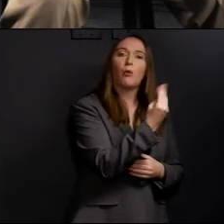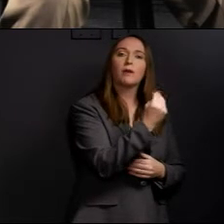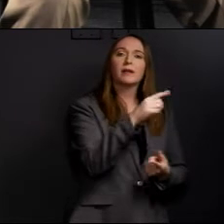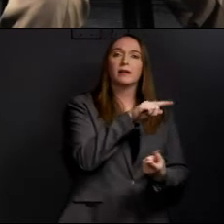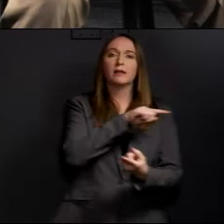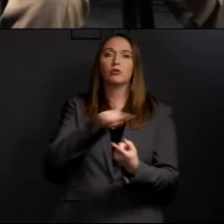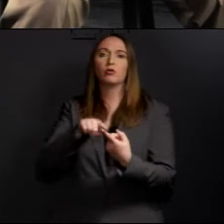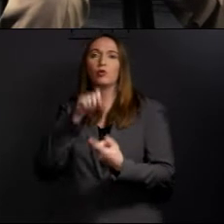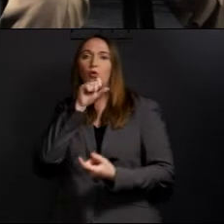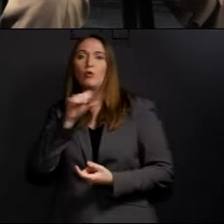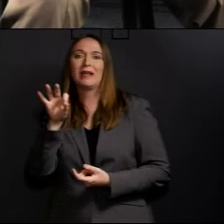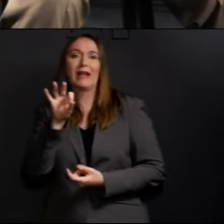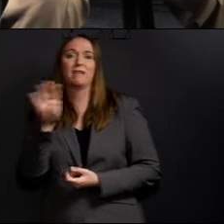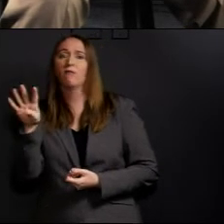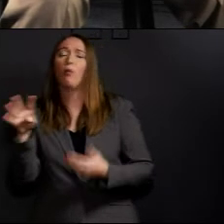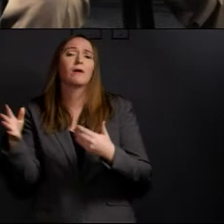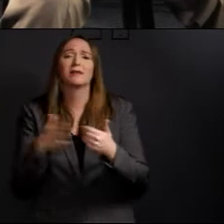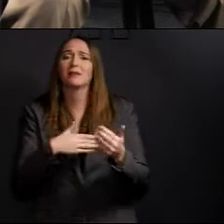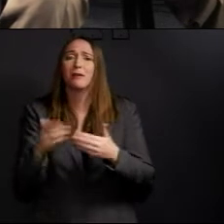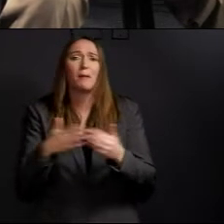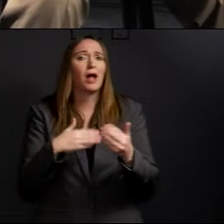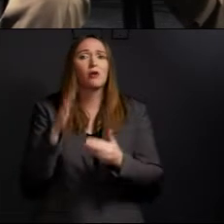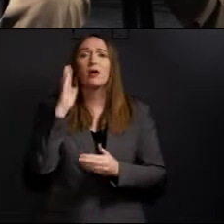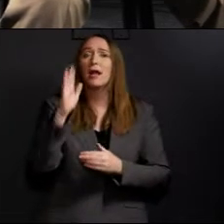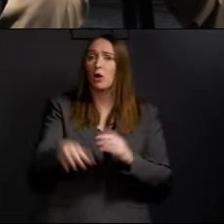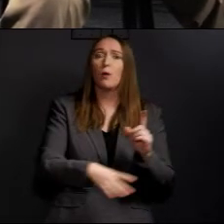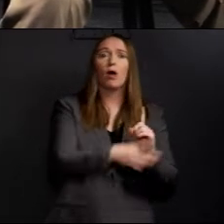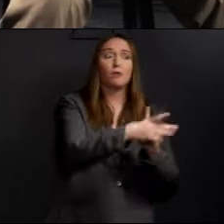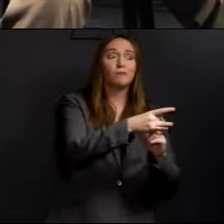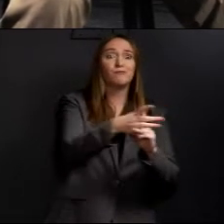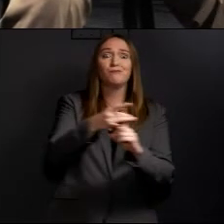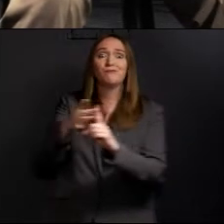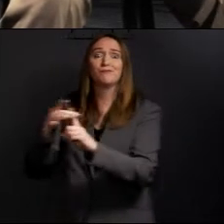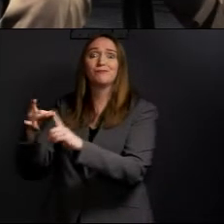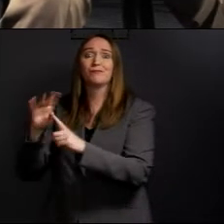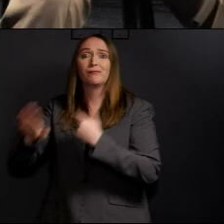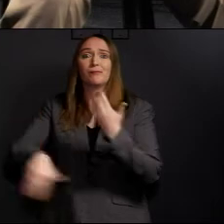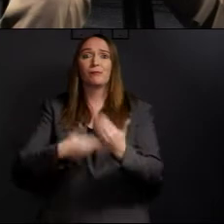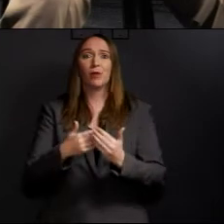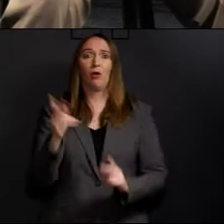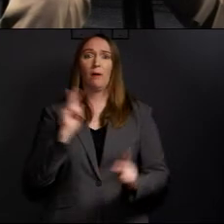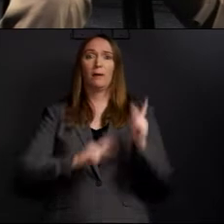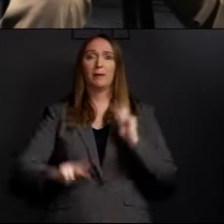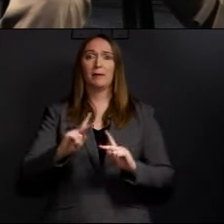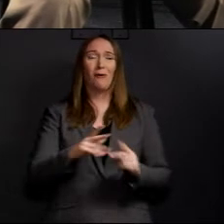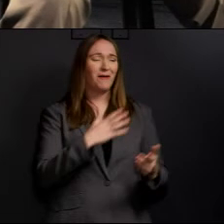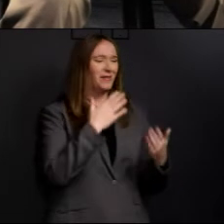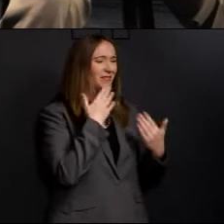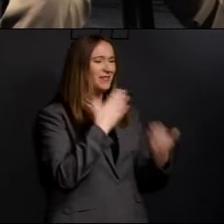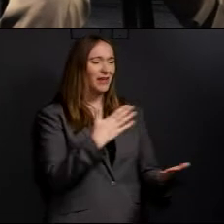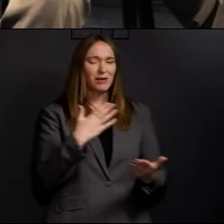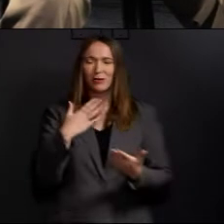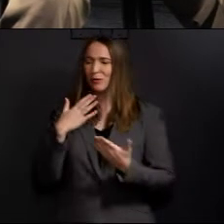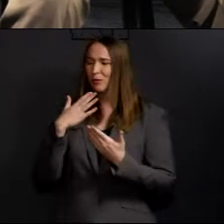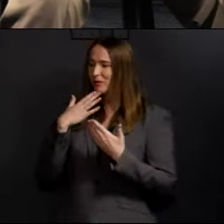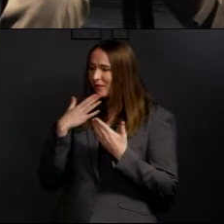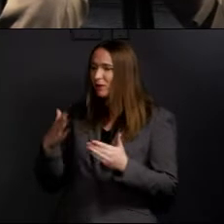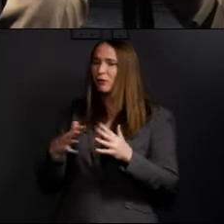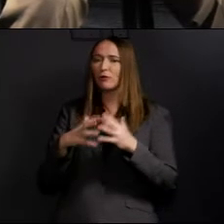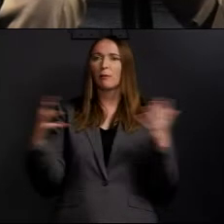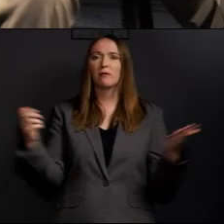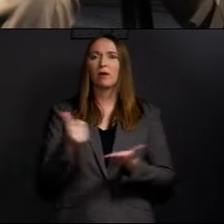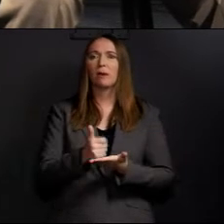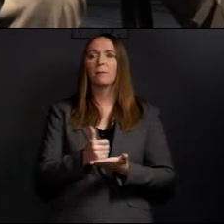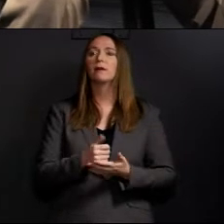attacker. And it goes after everybody. And thank you all for working so hard on making needs, meeting needs in our community.